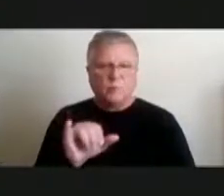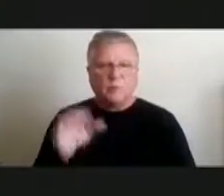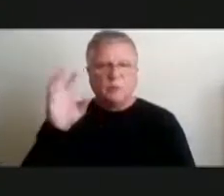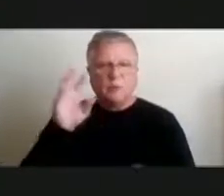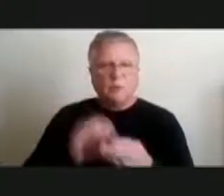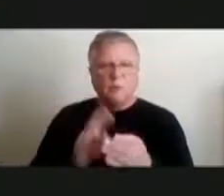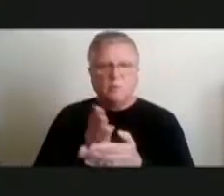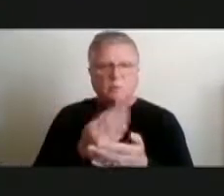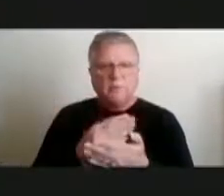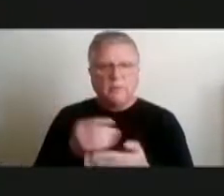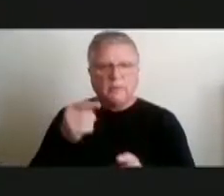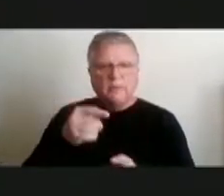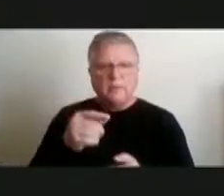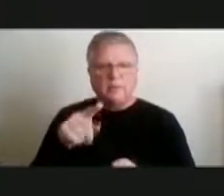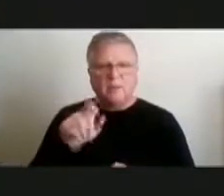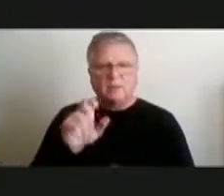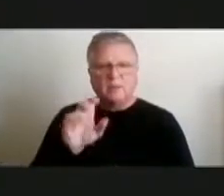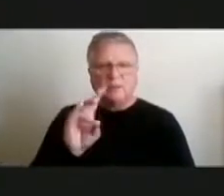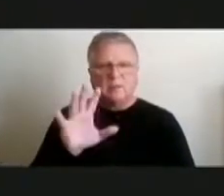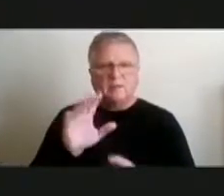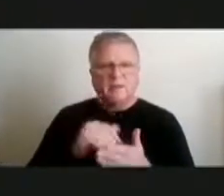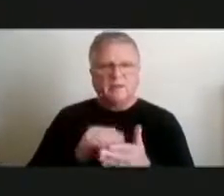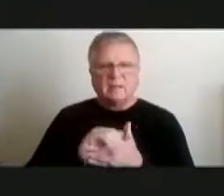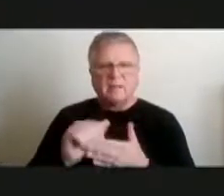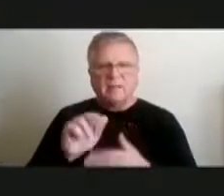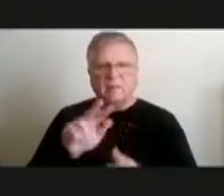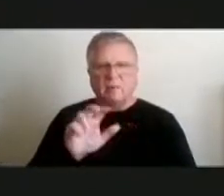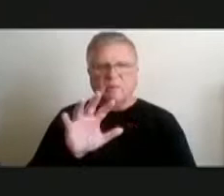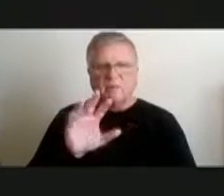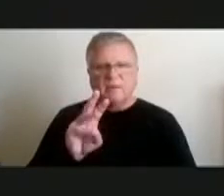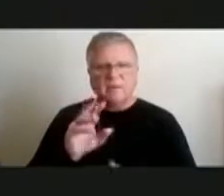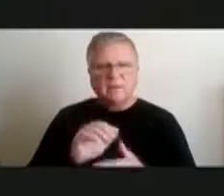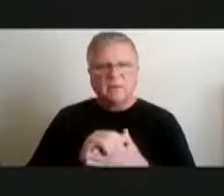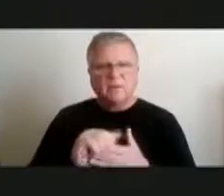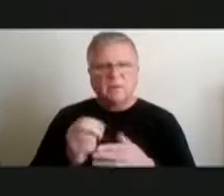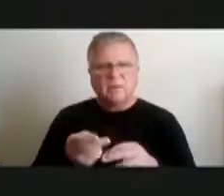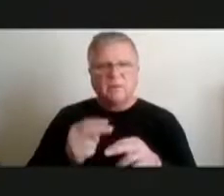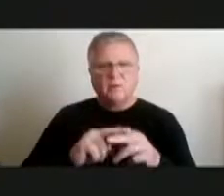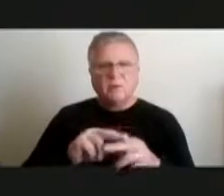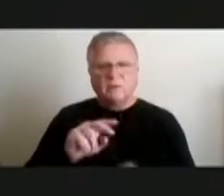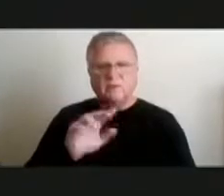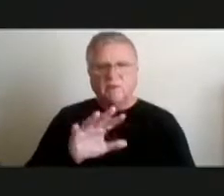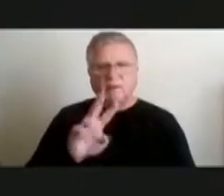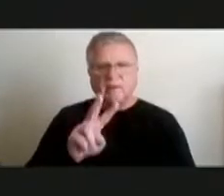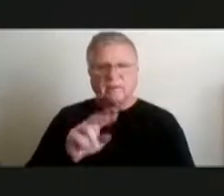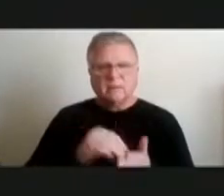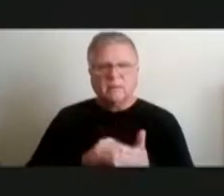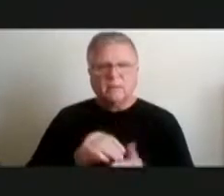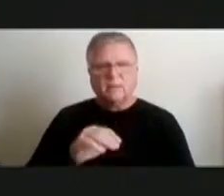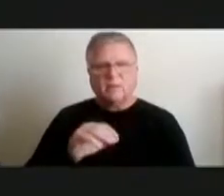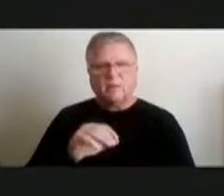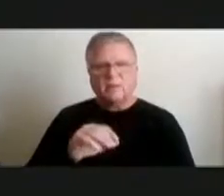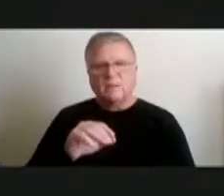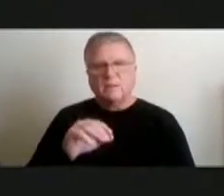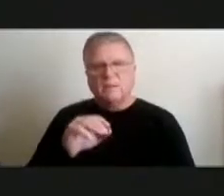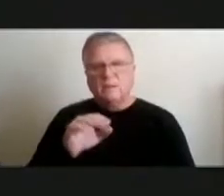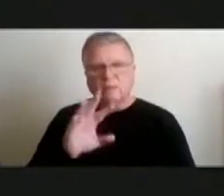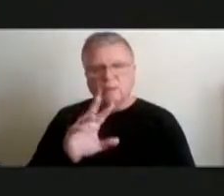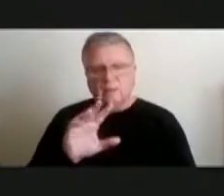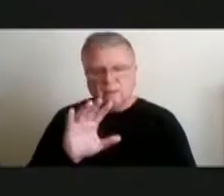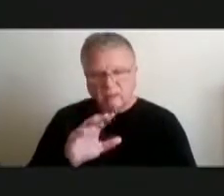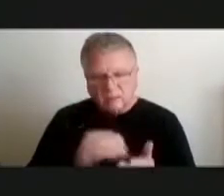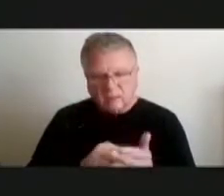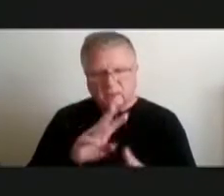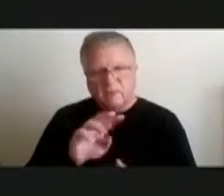a hundred and seventy five thousand three hundred fifty six dollars there's an increase of fifty two hundred dollars no changes to any positions or non